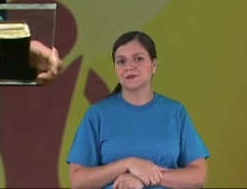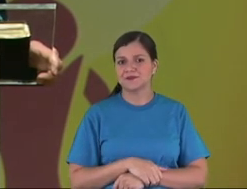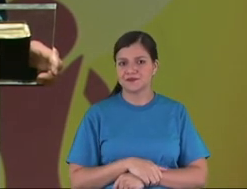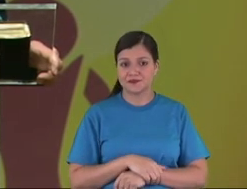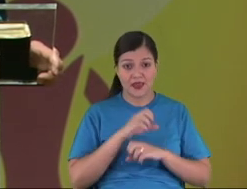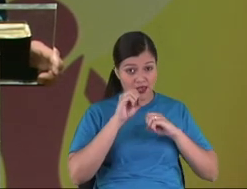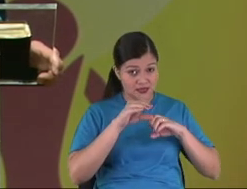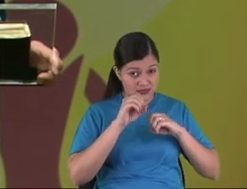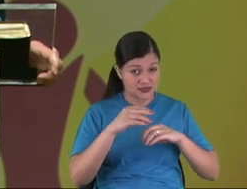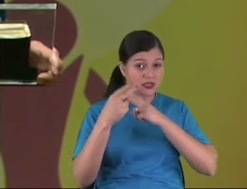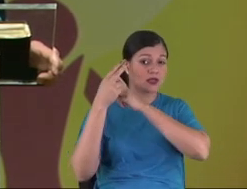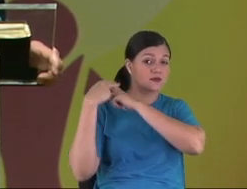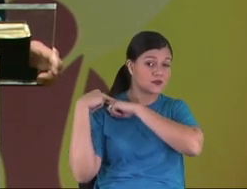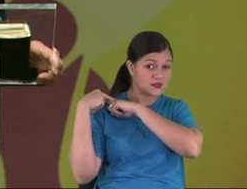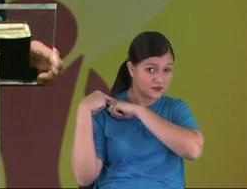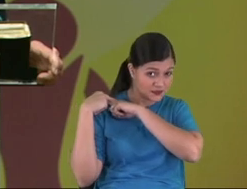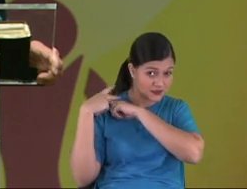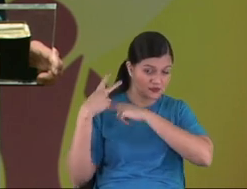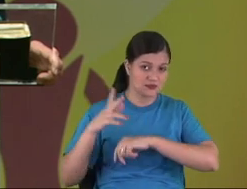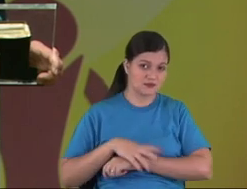Teach them responsibility.